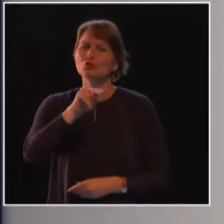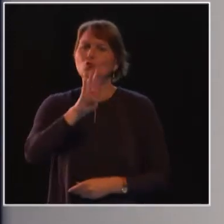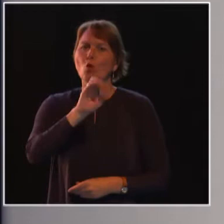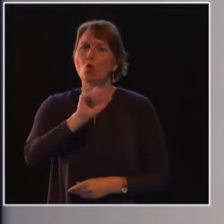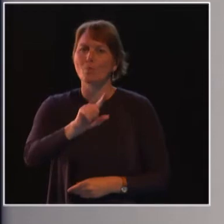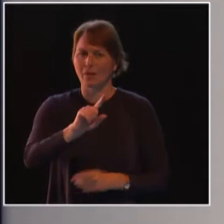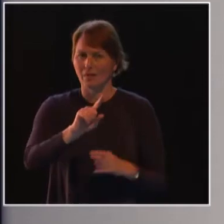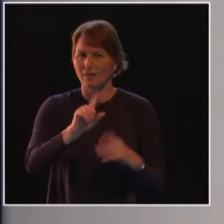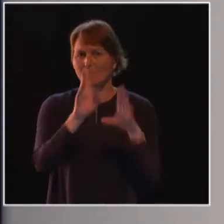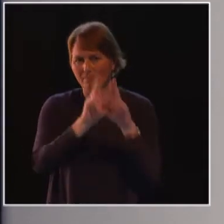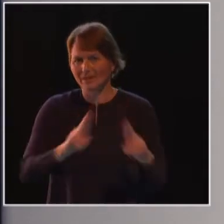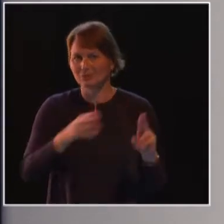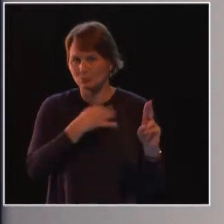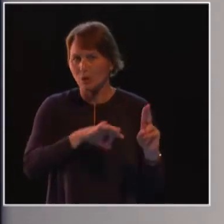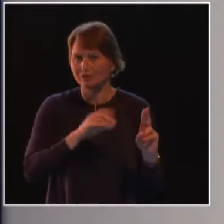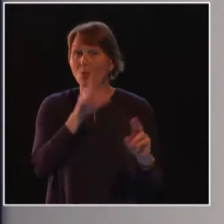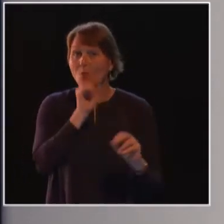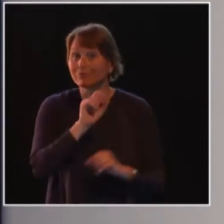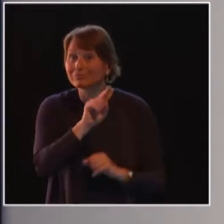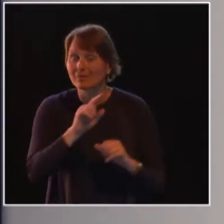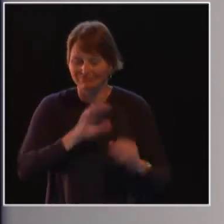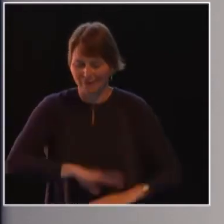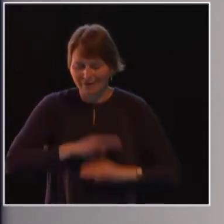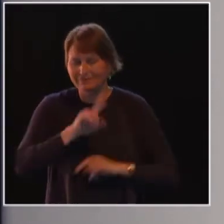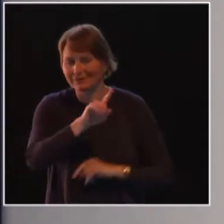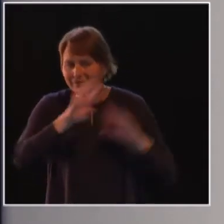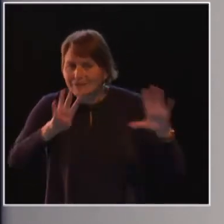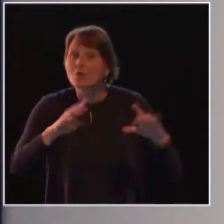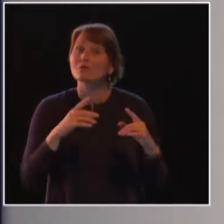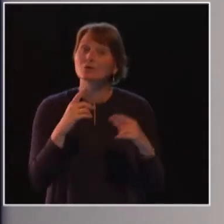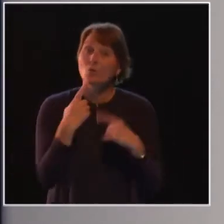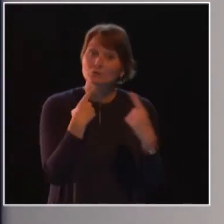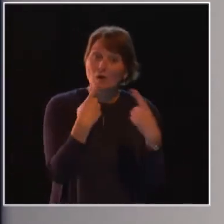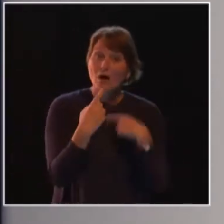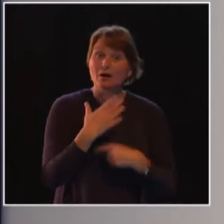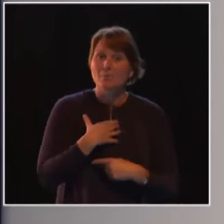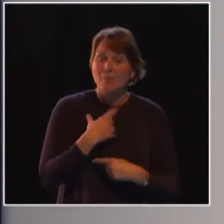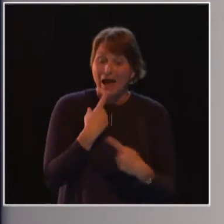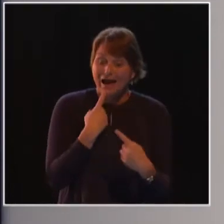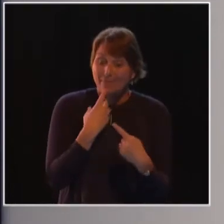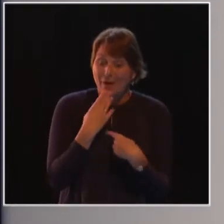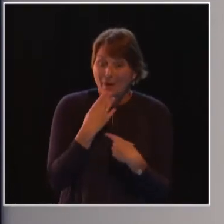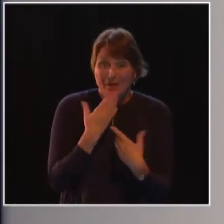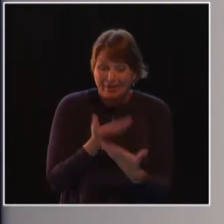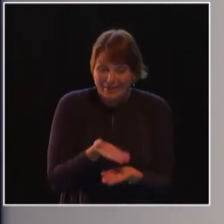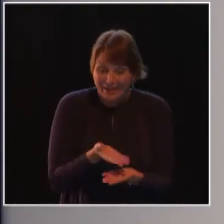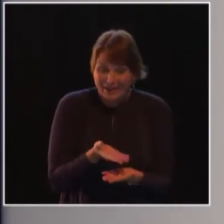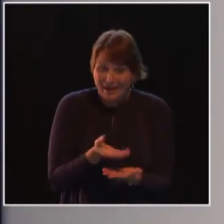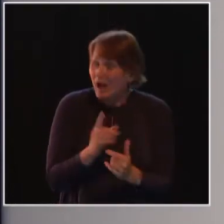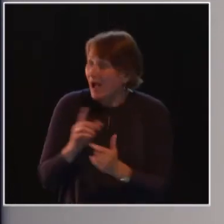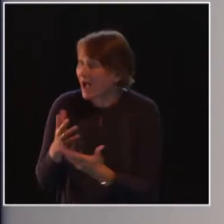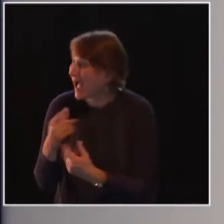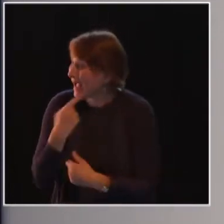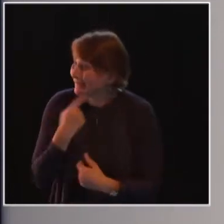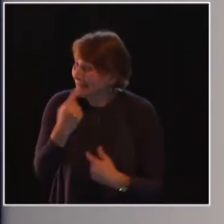person I wanted to talk to this about was my mother. But she wasn't there. And then I came to New